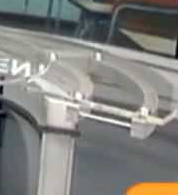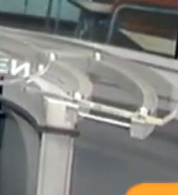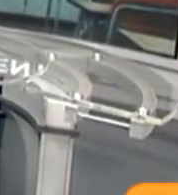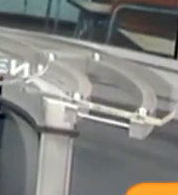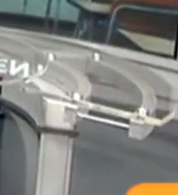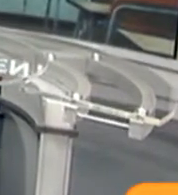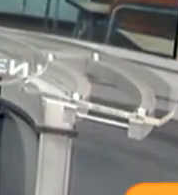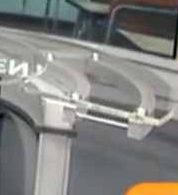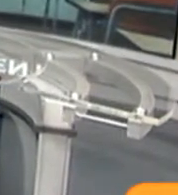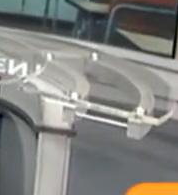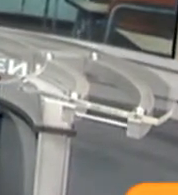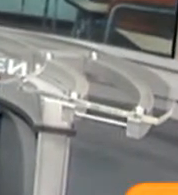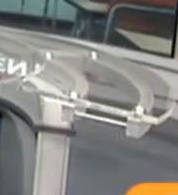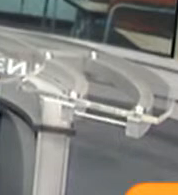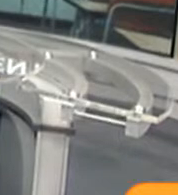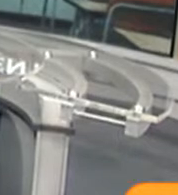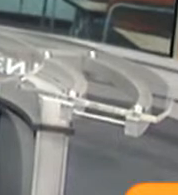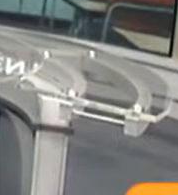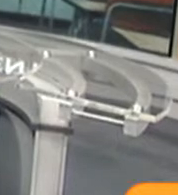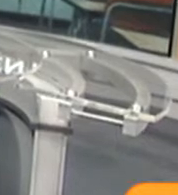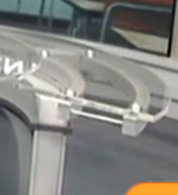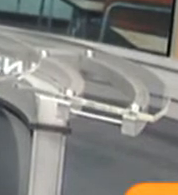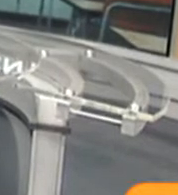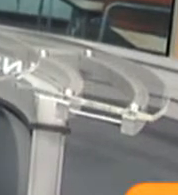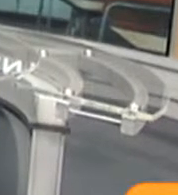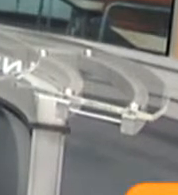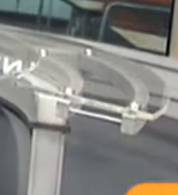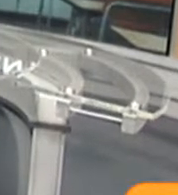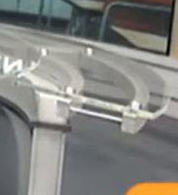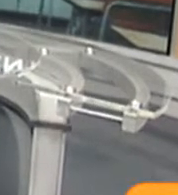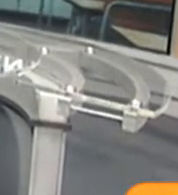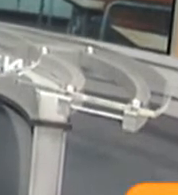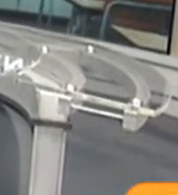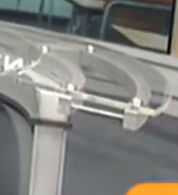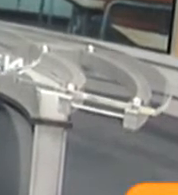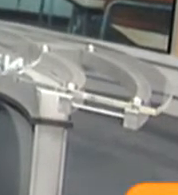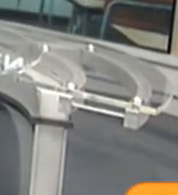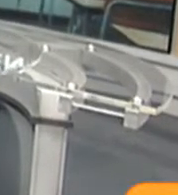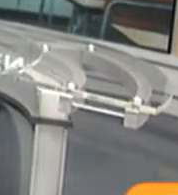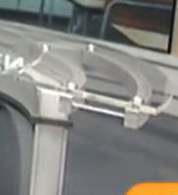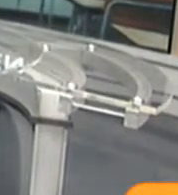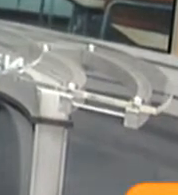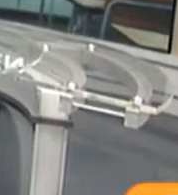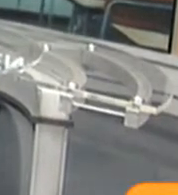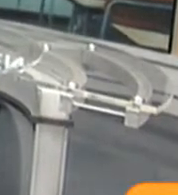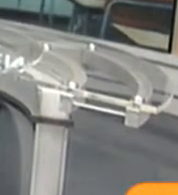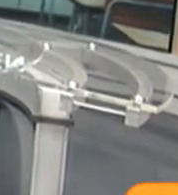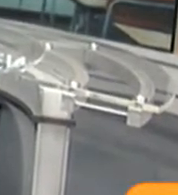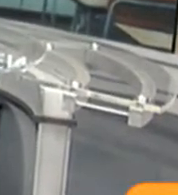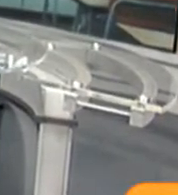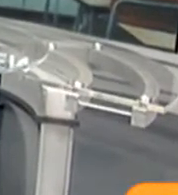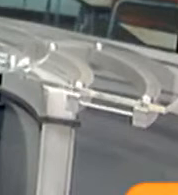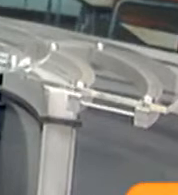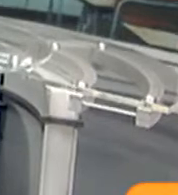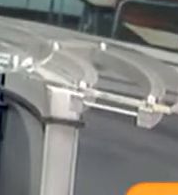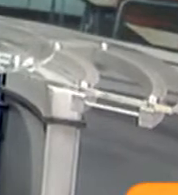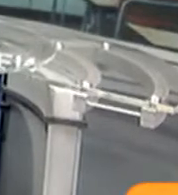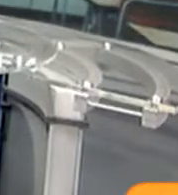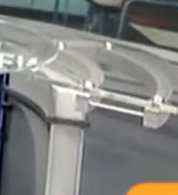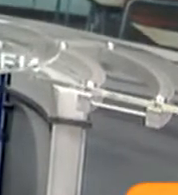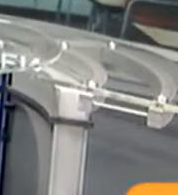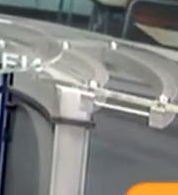institutions where students have been placed are 282. But something important is that out of those that have been placed, 9